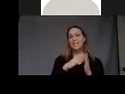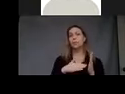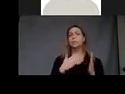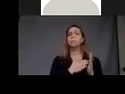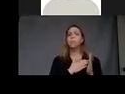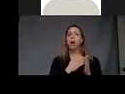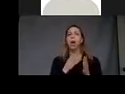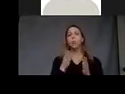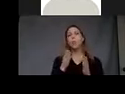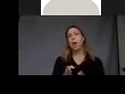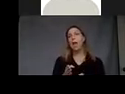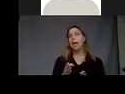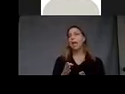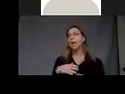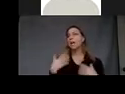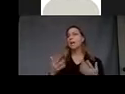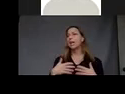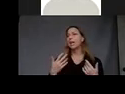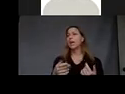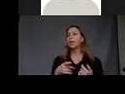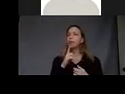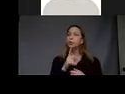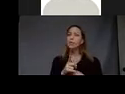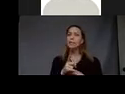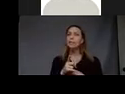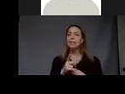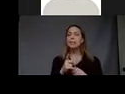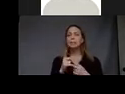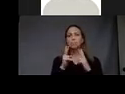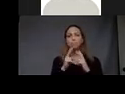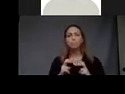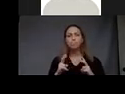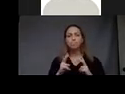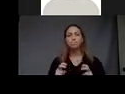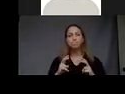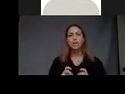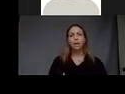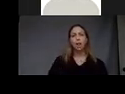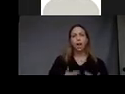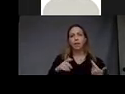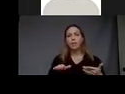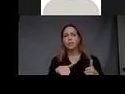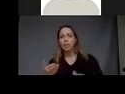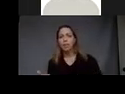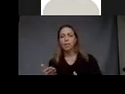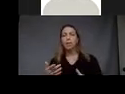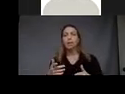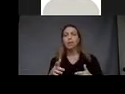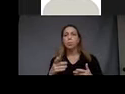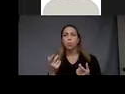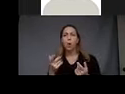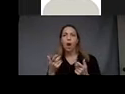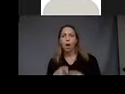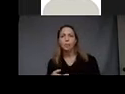it's my way of looking hard at mortality and the meaning. It's kind of a meditation